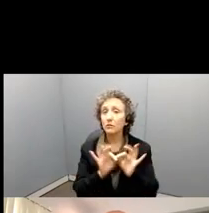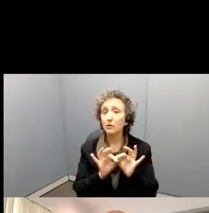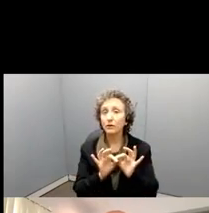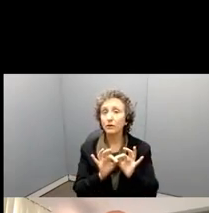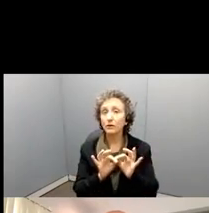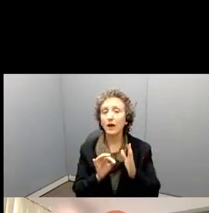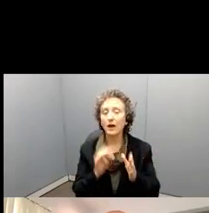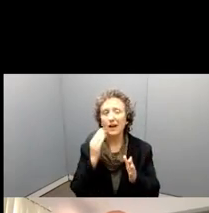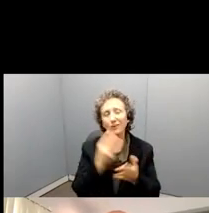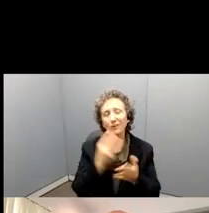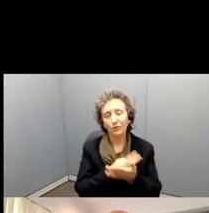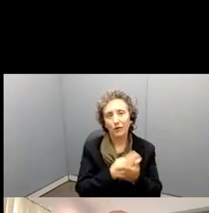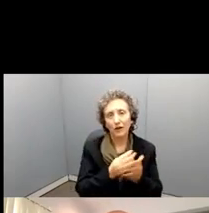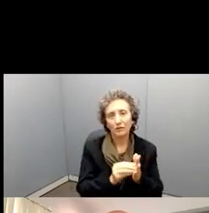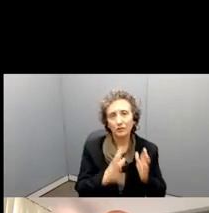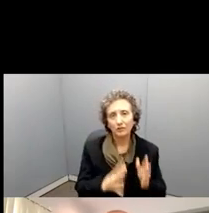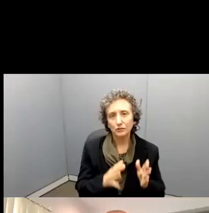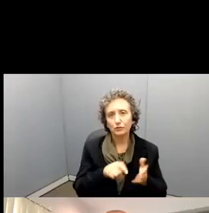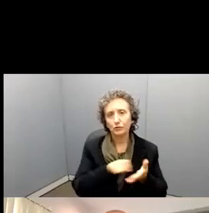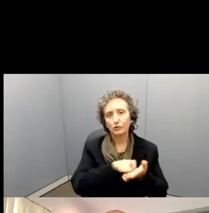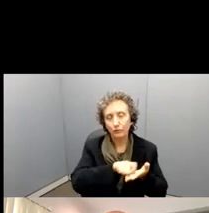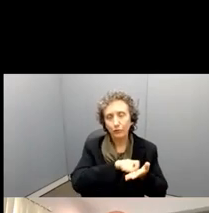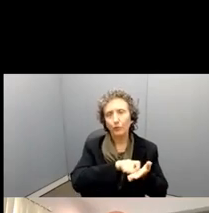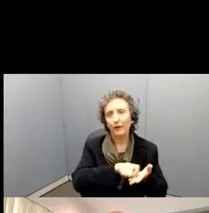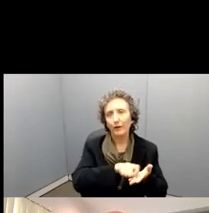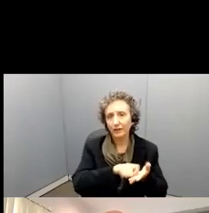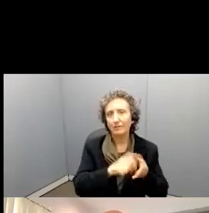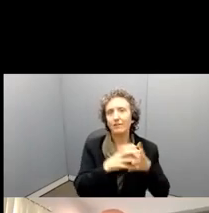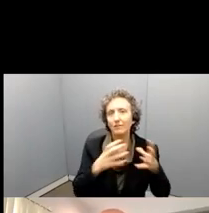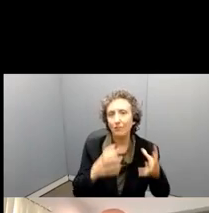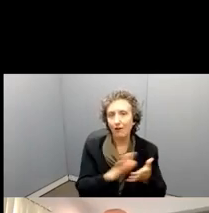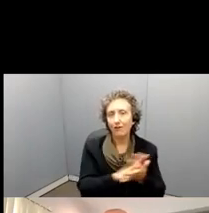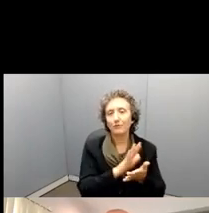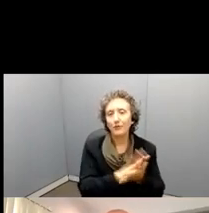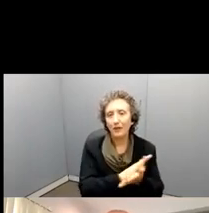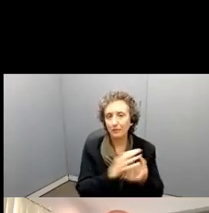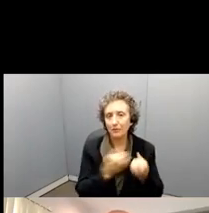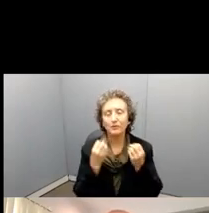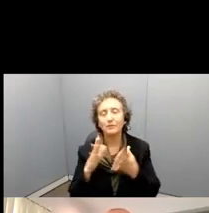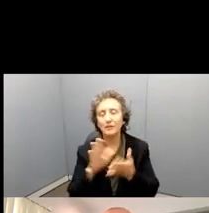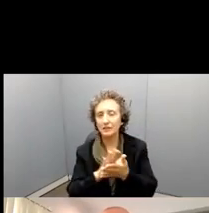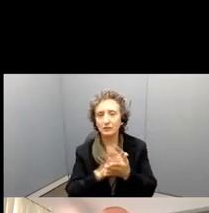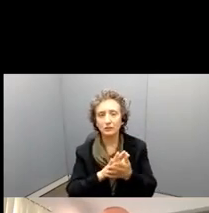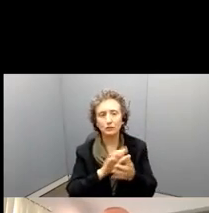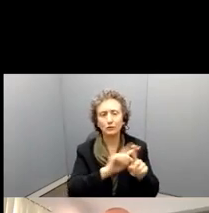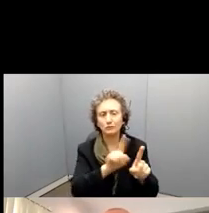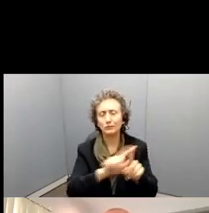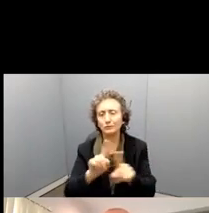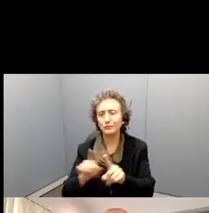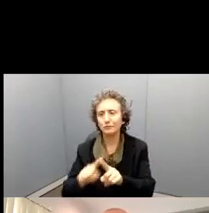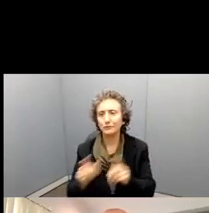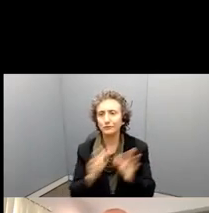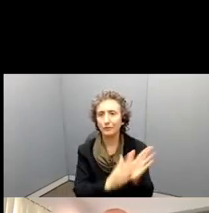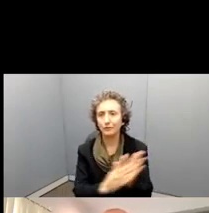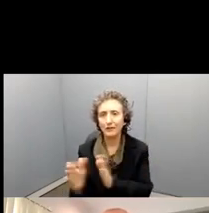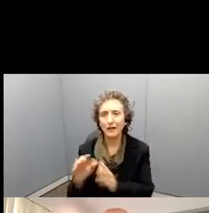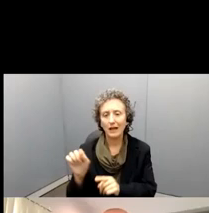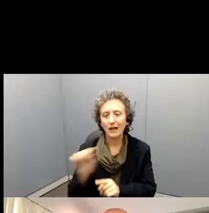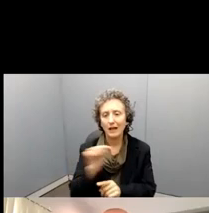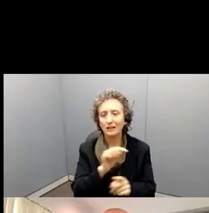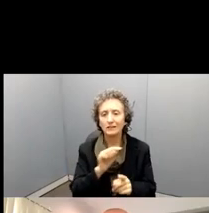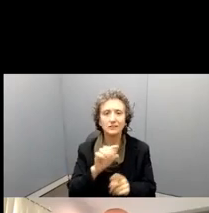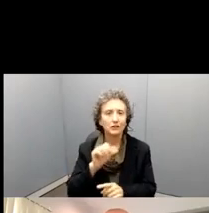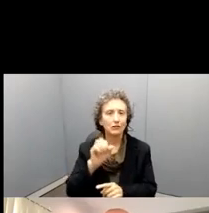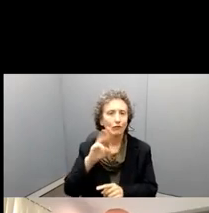graduate students, have, have written a lot of papers and, and a lot of schools have different, um, plans that are, or formats for the